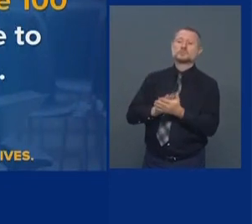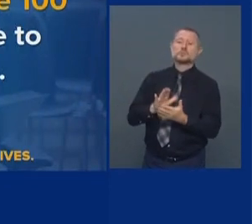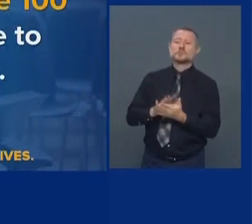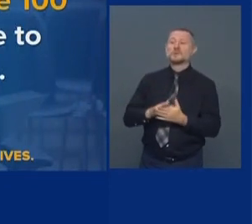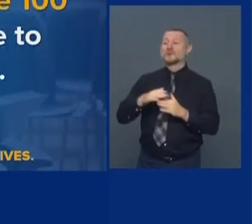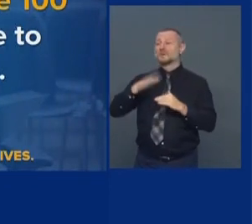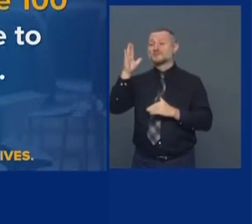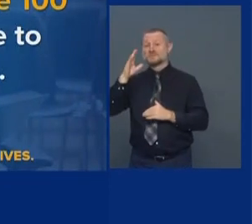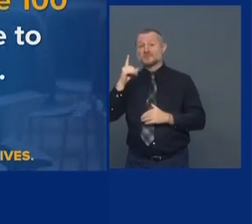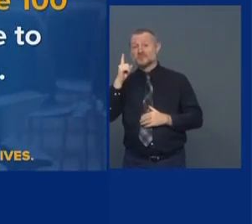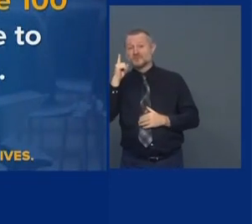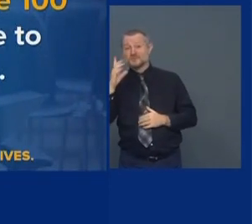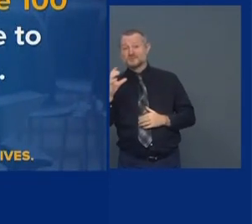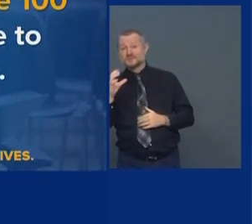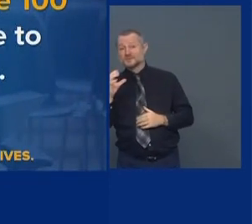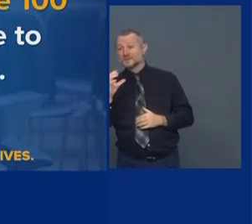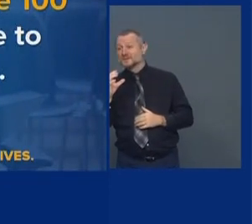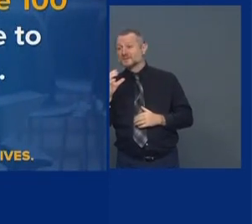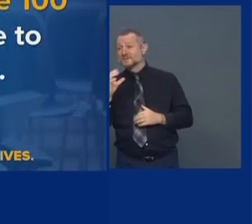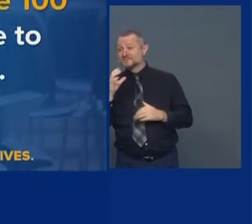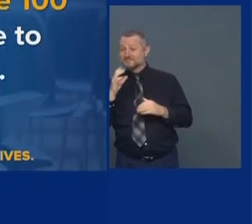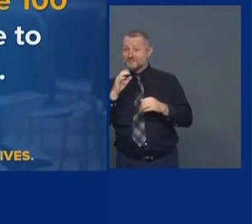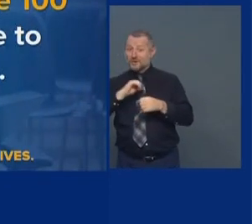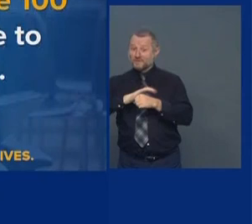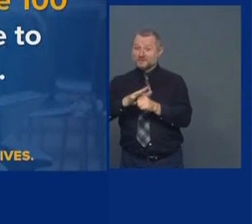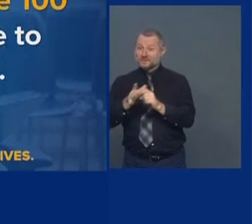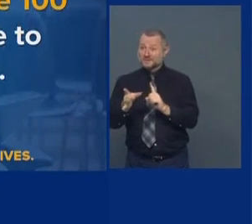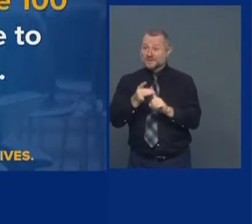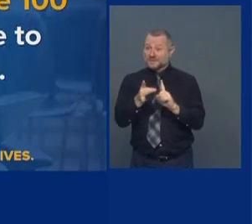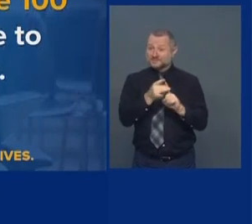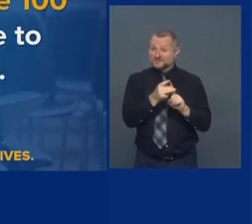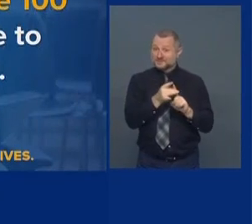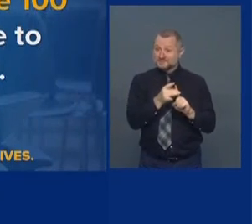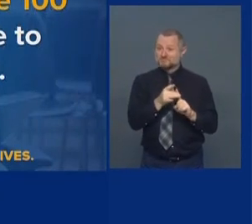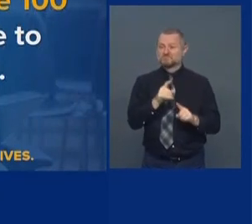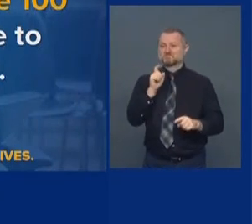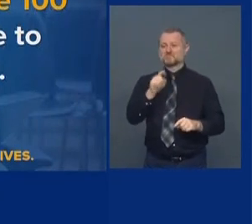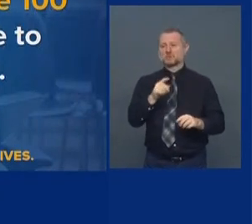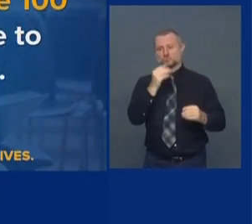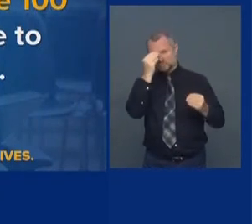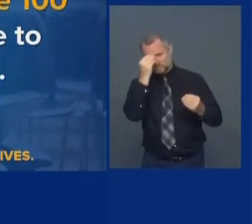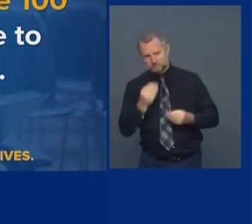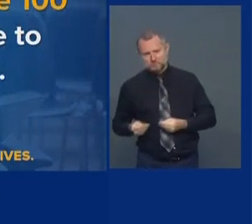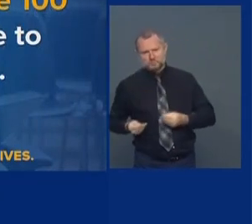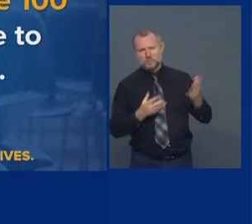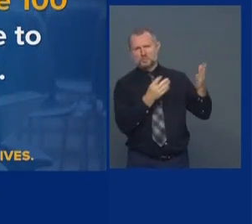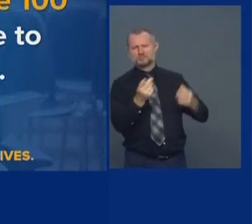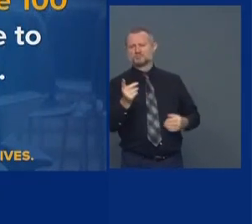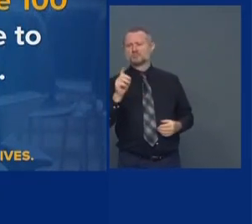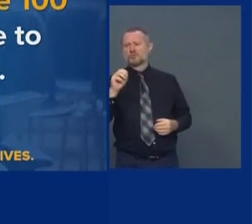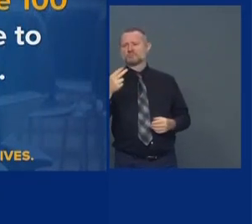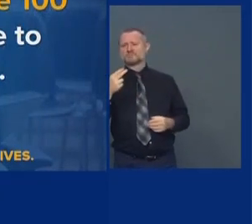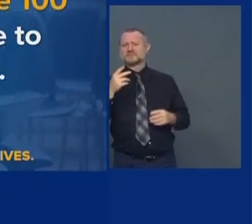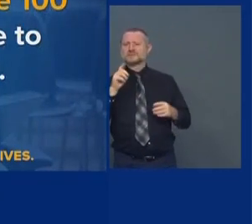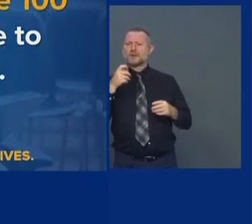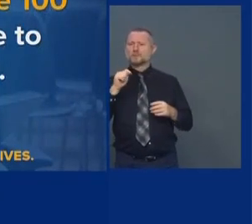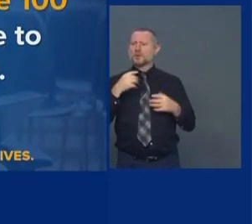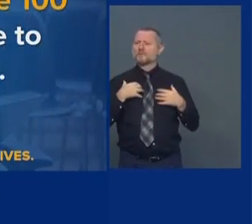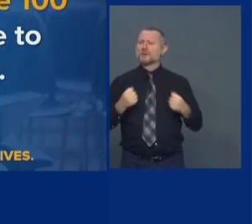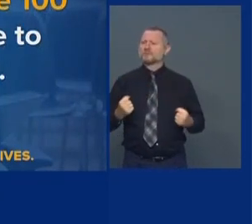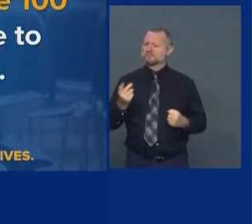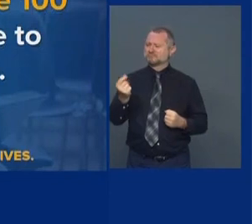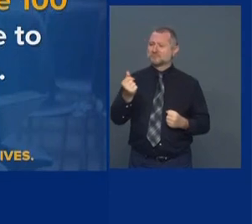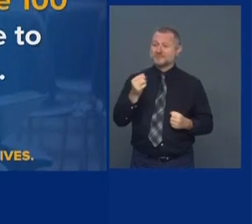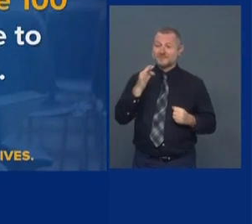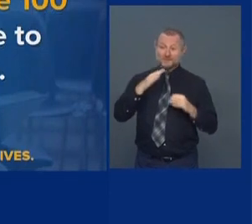has to report to the Department of Health immediately. And if they go over 100,